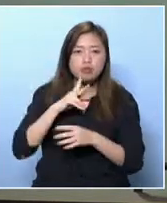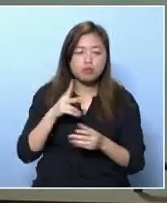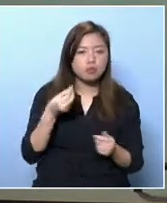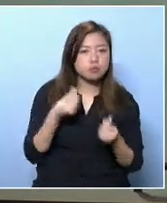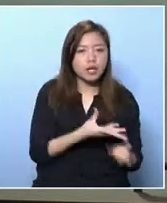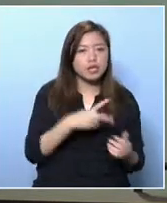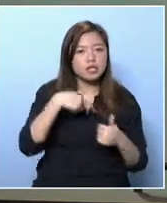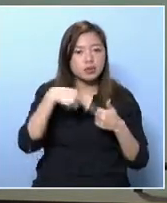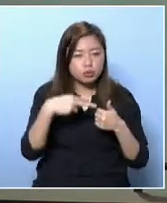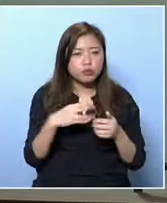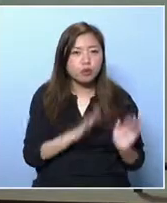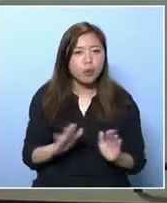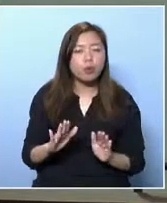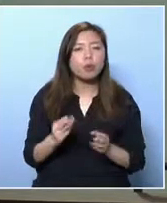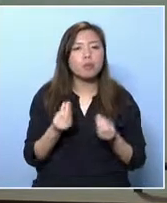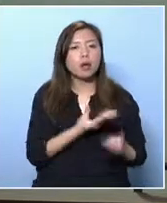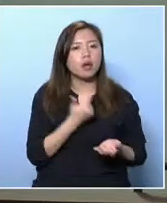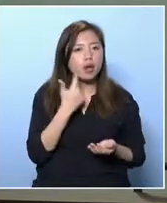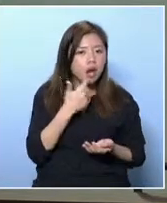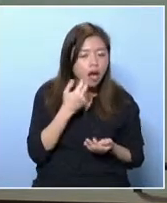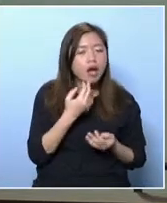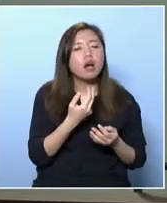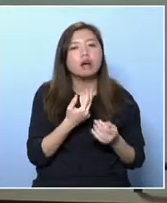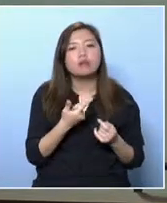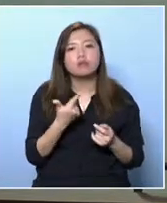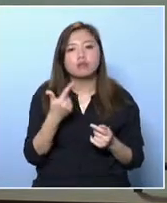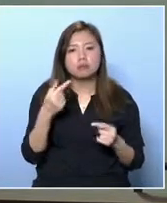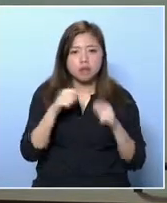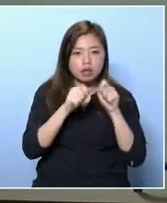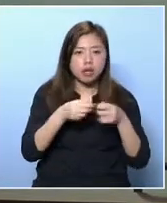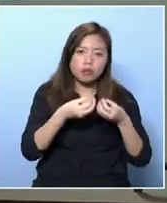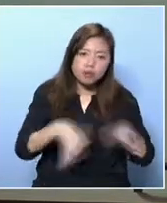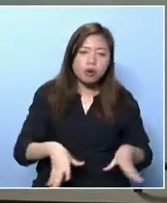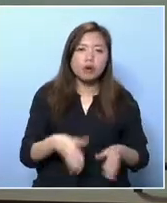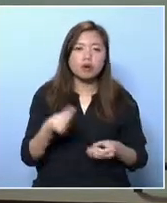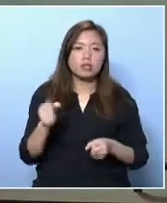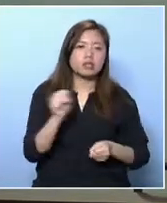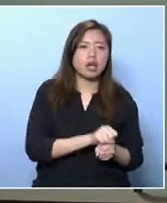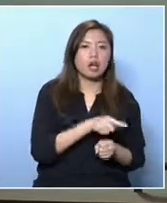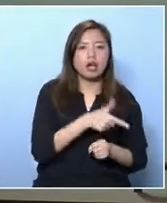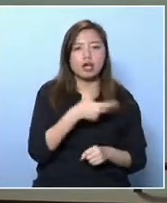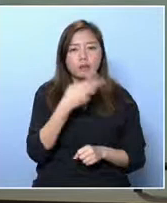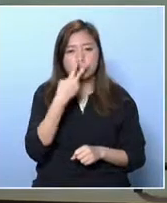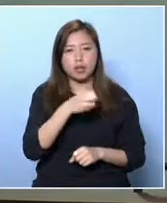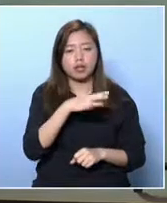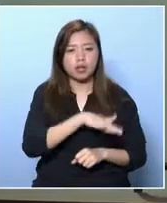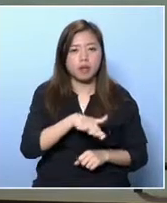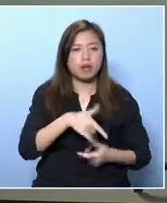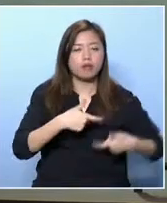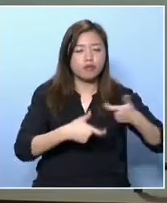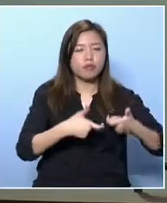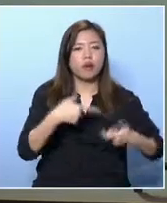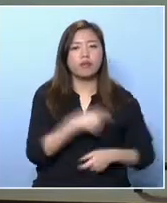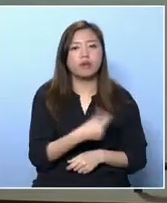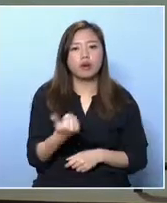So more treatments should be offered in government clinics so that their problem can be addressed